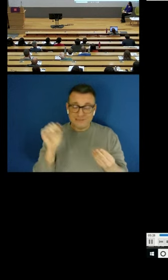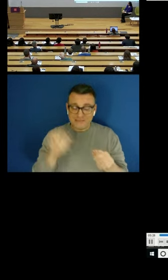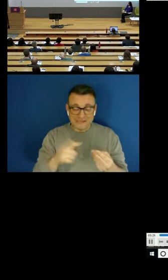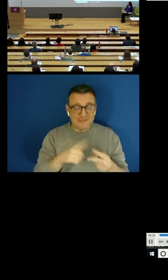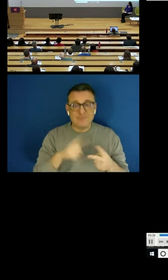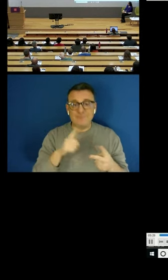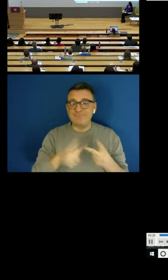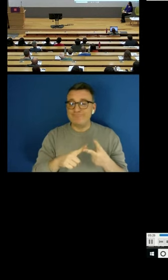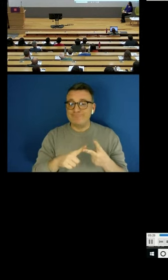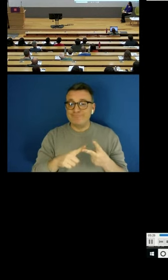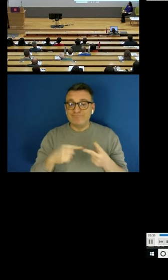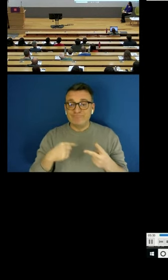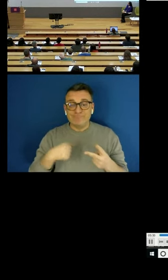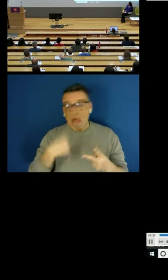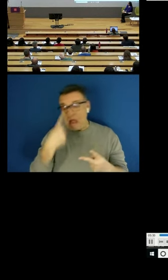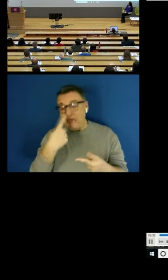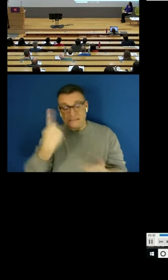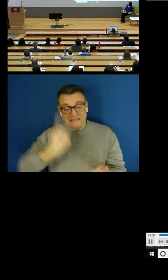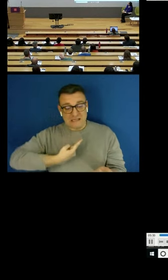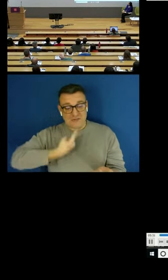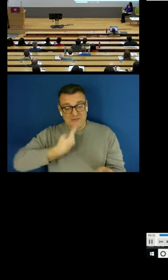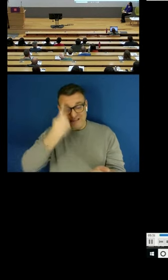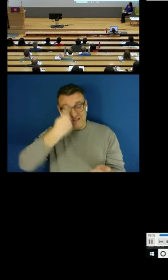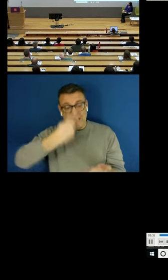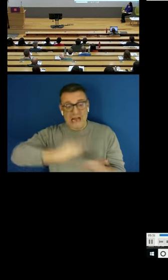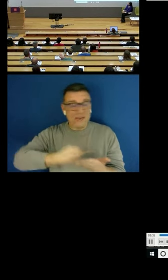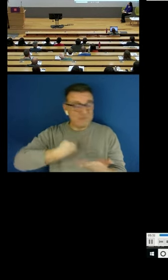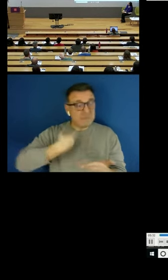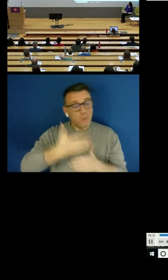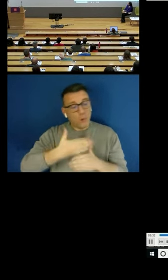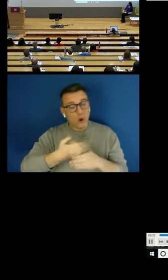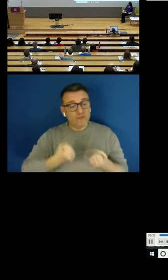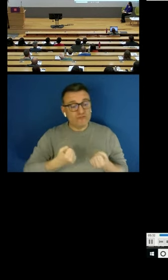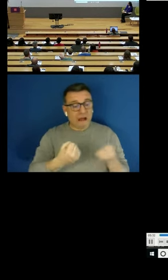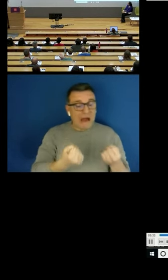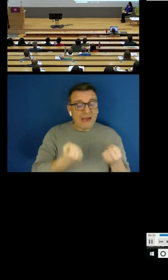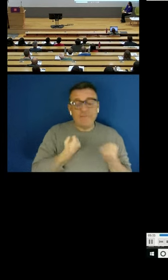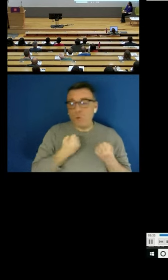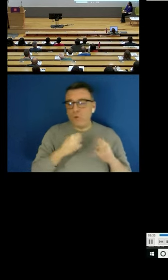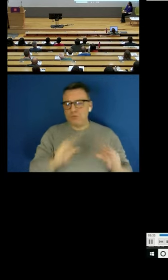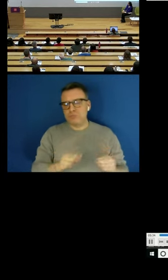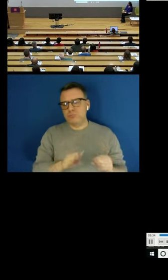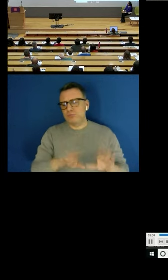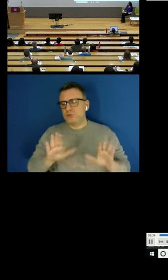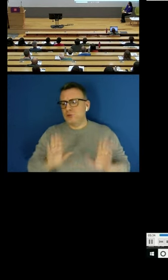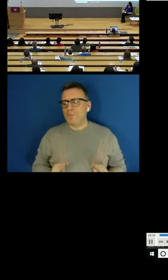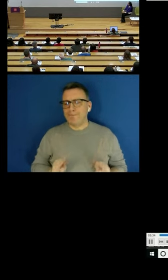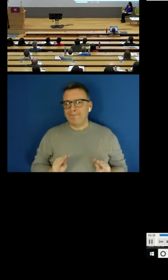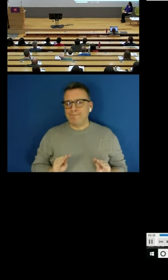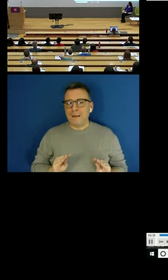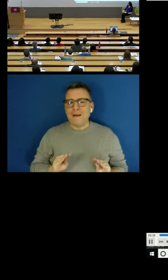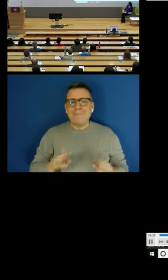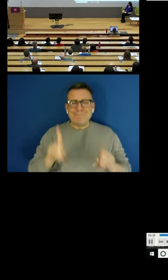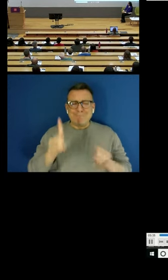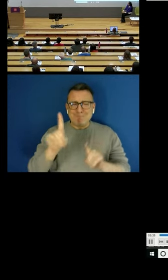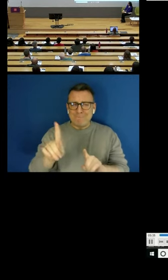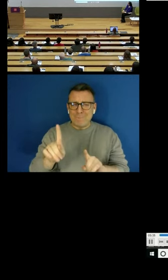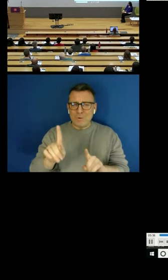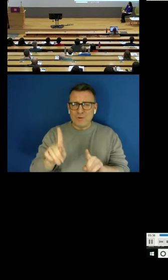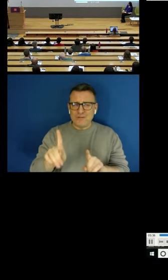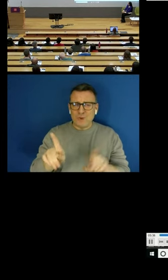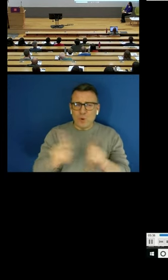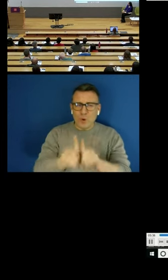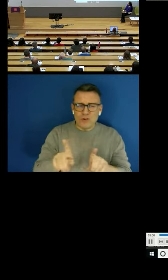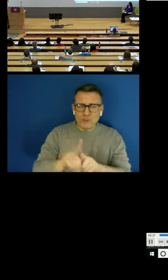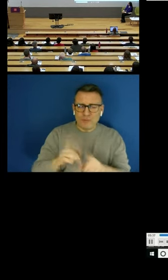to rather work or not work but at the same time uh I feel like somebody is taking